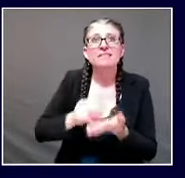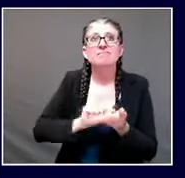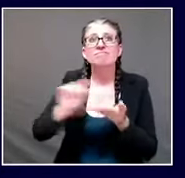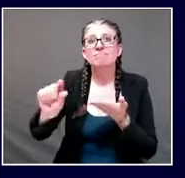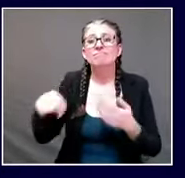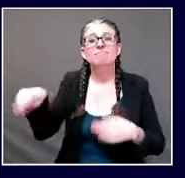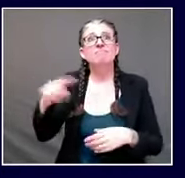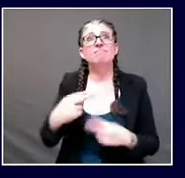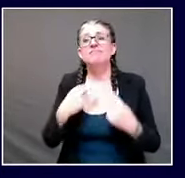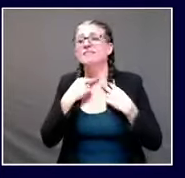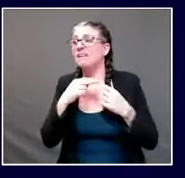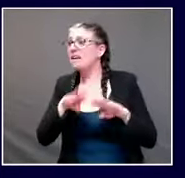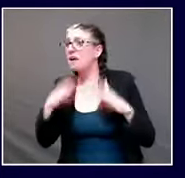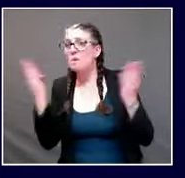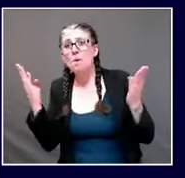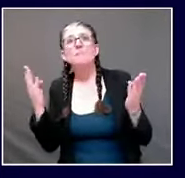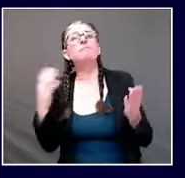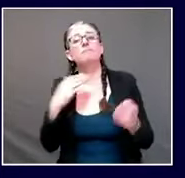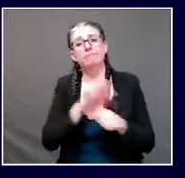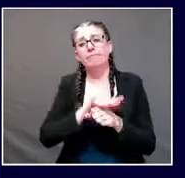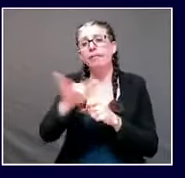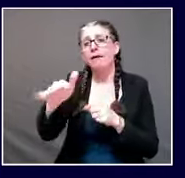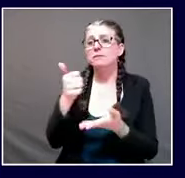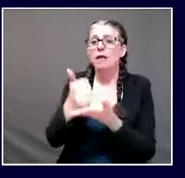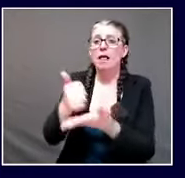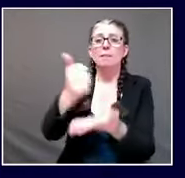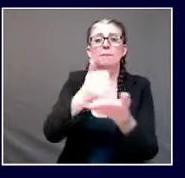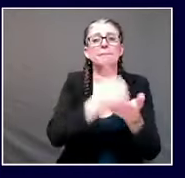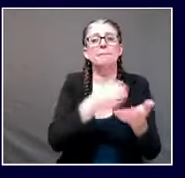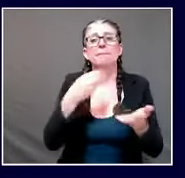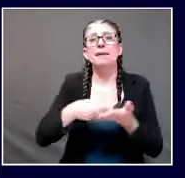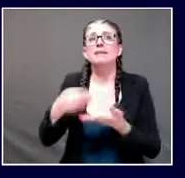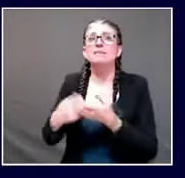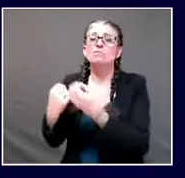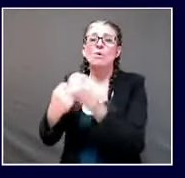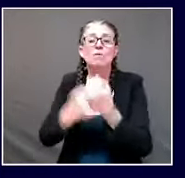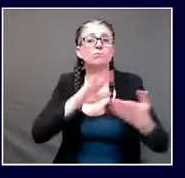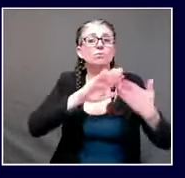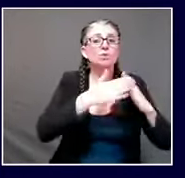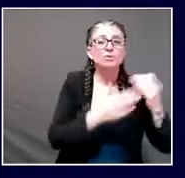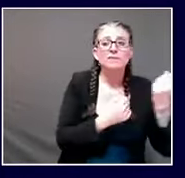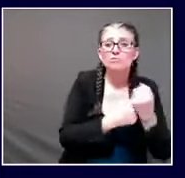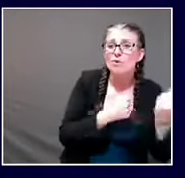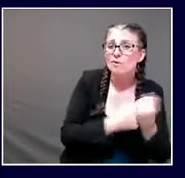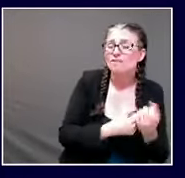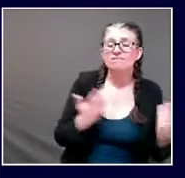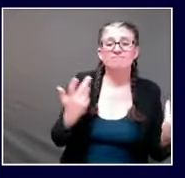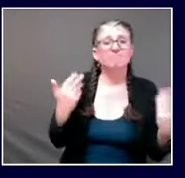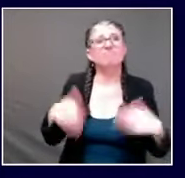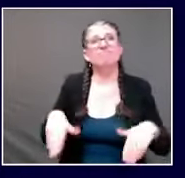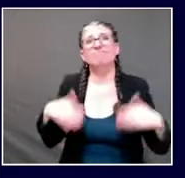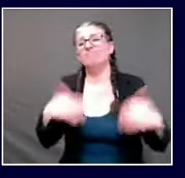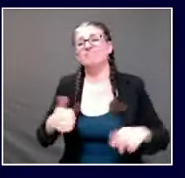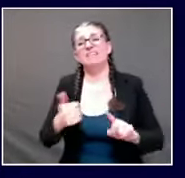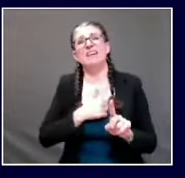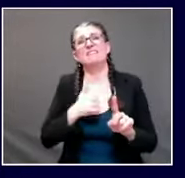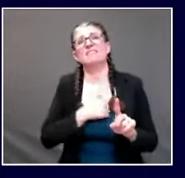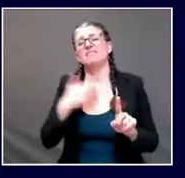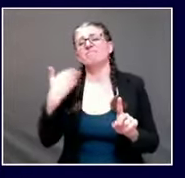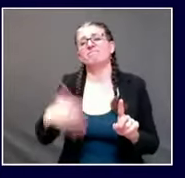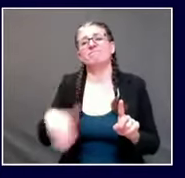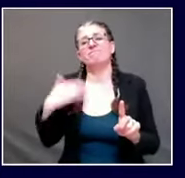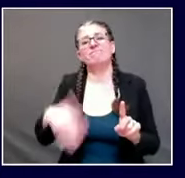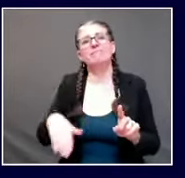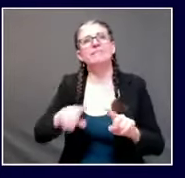various restrictions and at one point you could not travel from one province to another province the province provincial borders